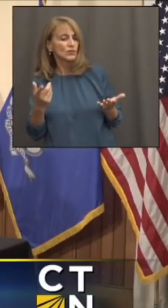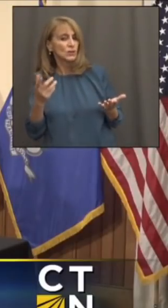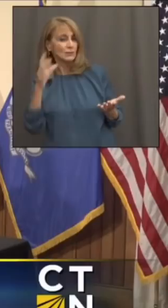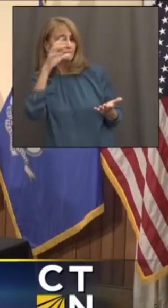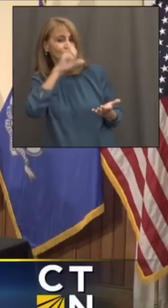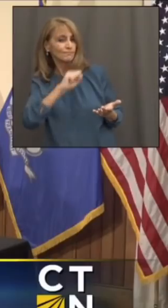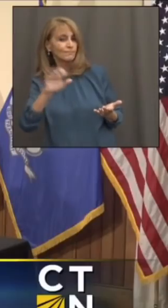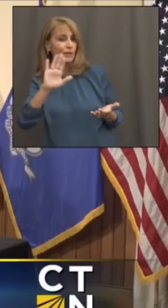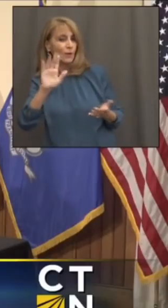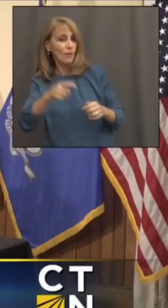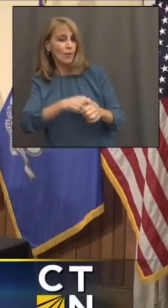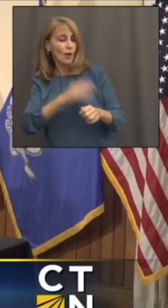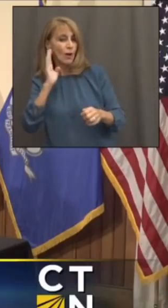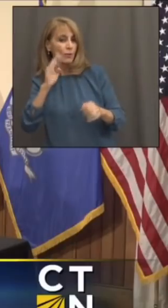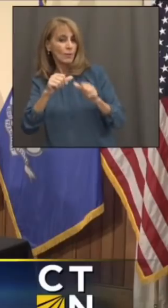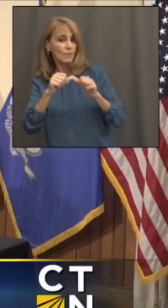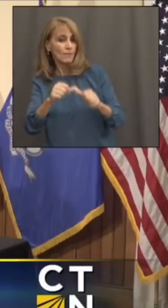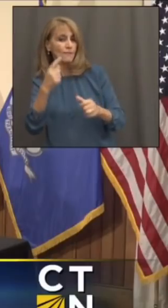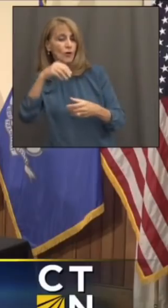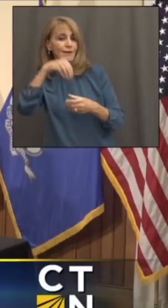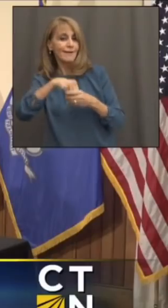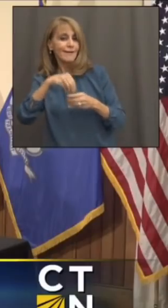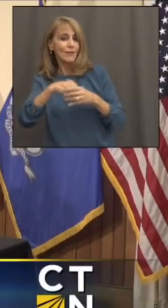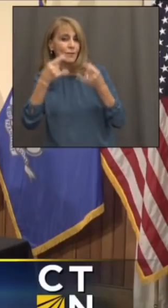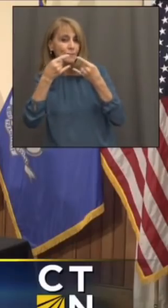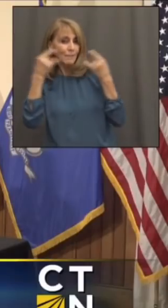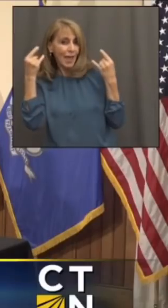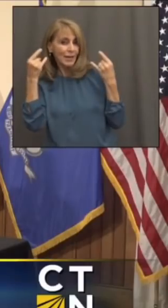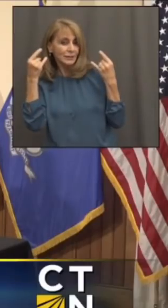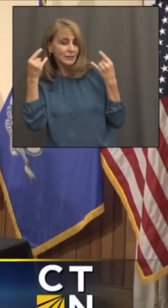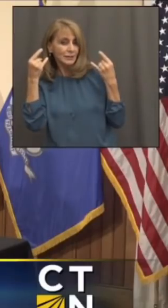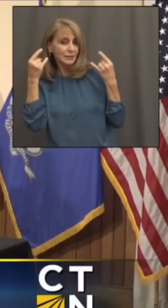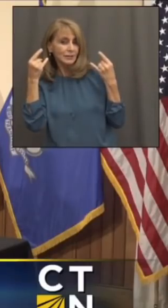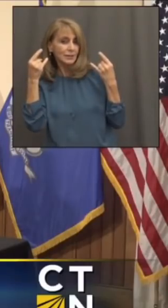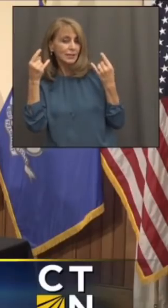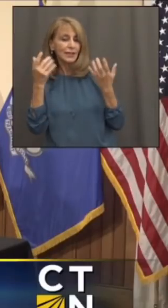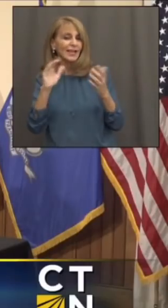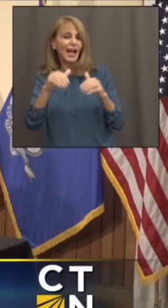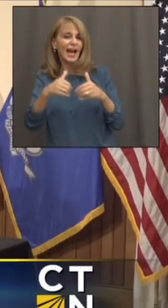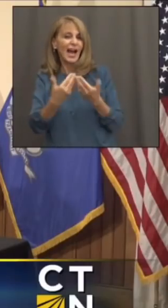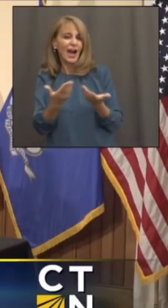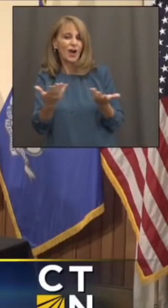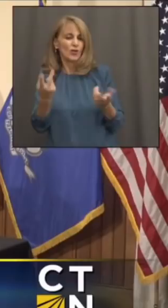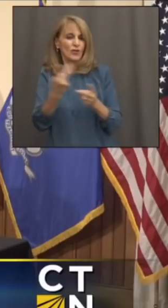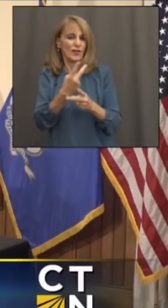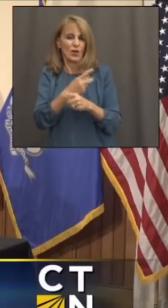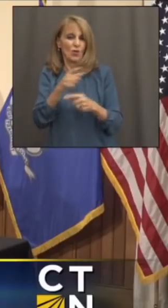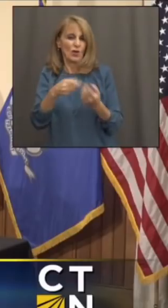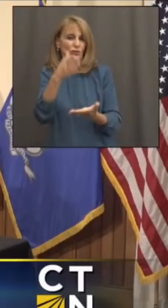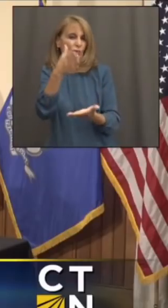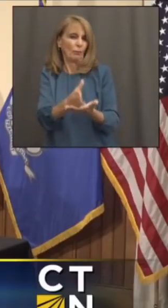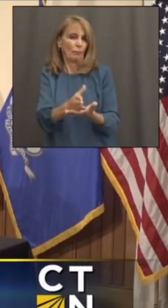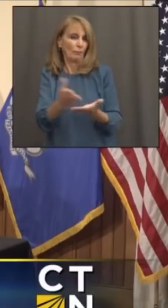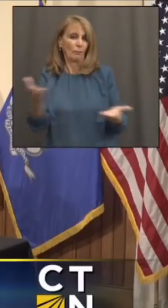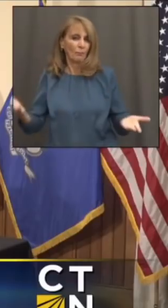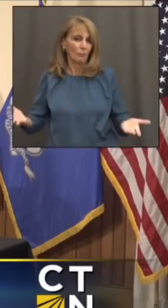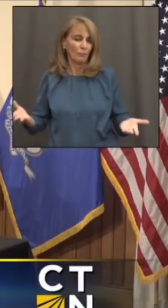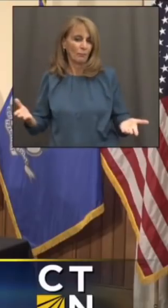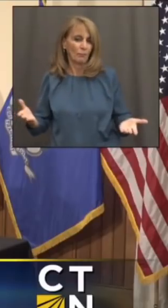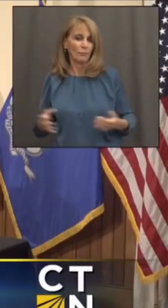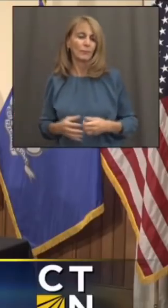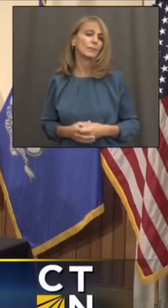of roughly of how long you're going to keep the indoor mask mandate and also what metrics or how would you even go about deciding when to get rid of that?